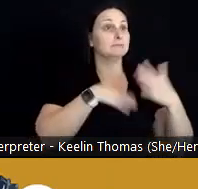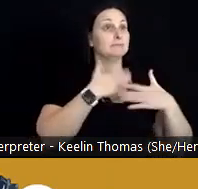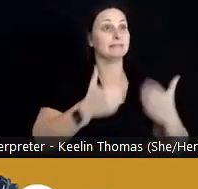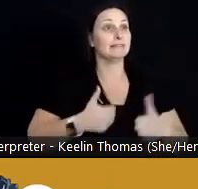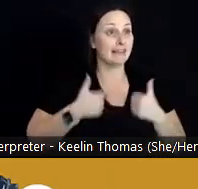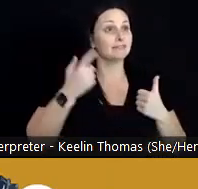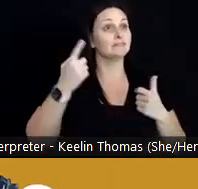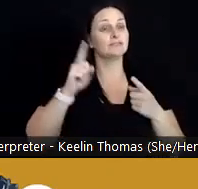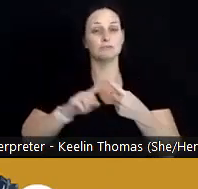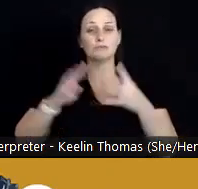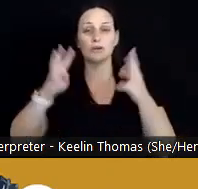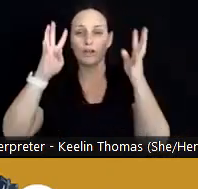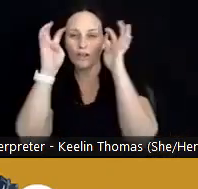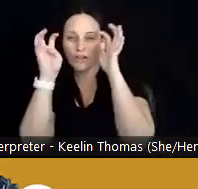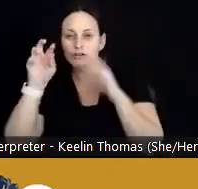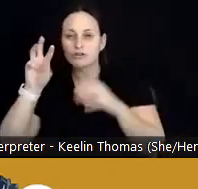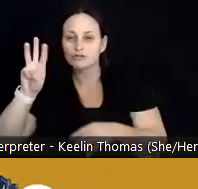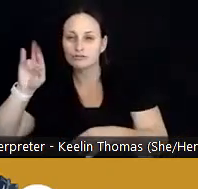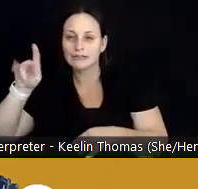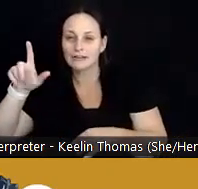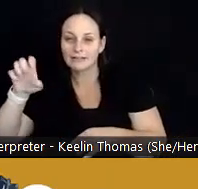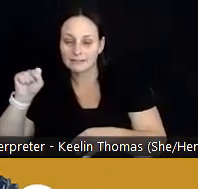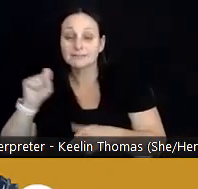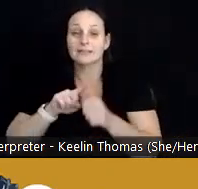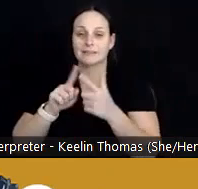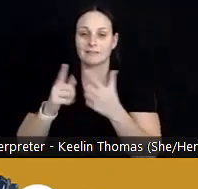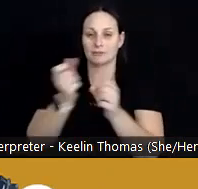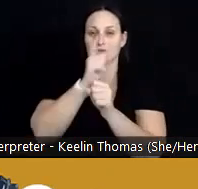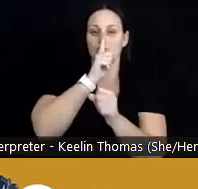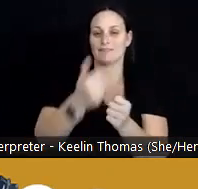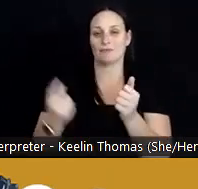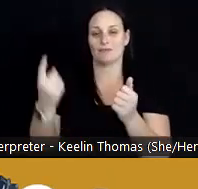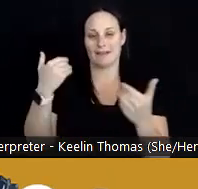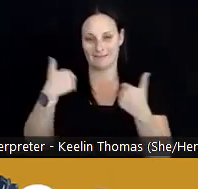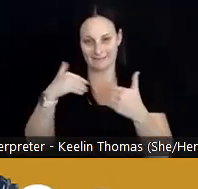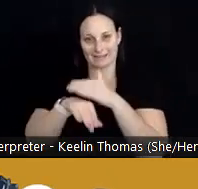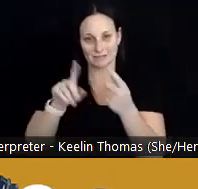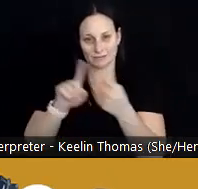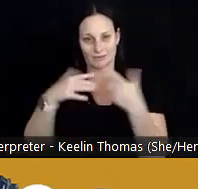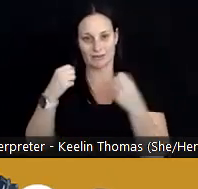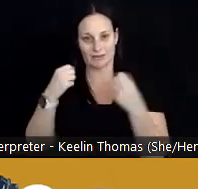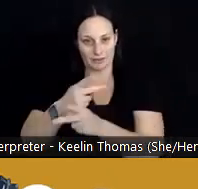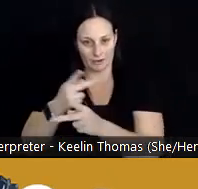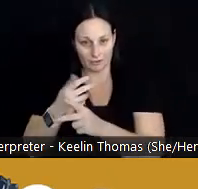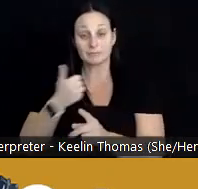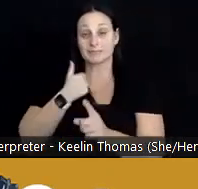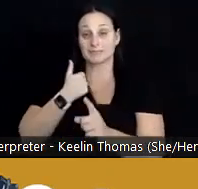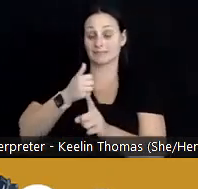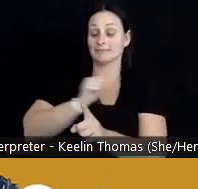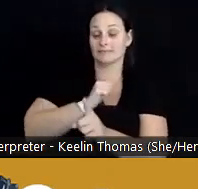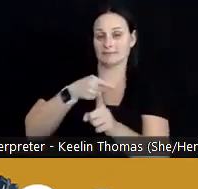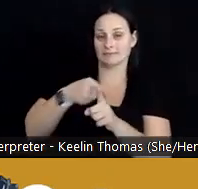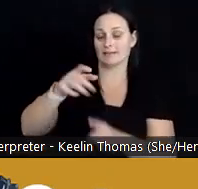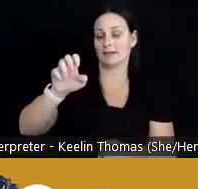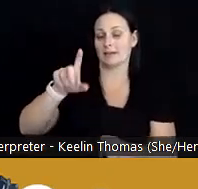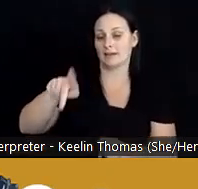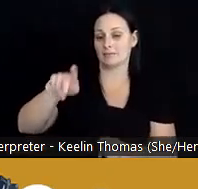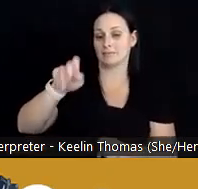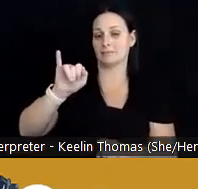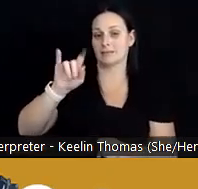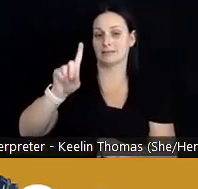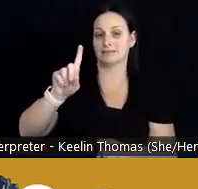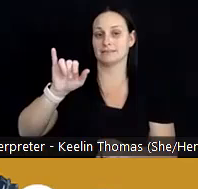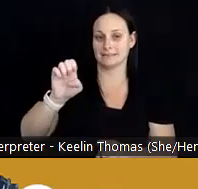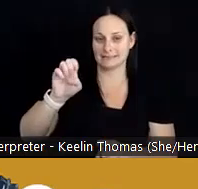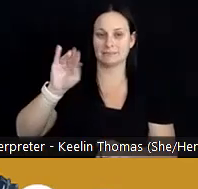that everyone gets good access to care and outcomes. I'm an epidemiologist by training, and that's the